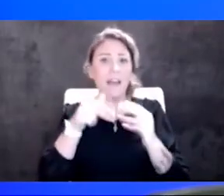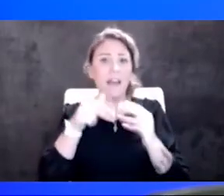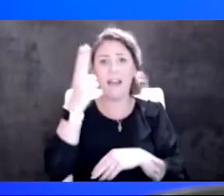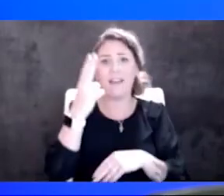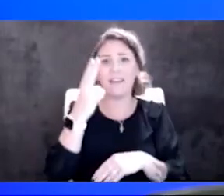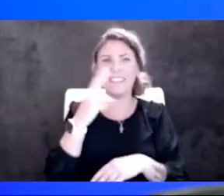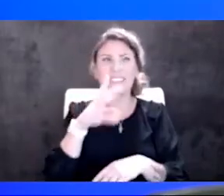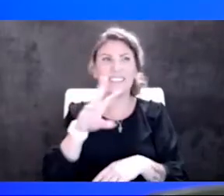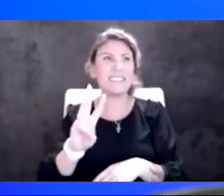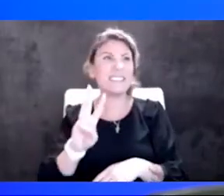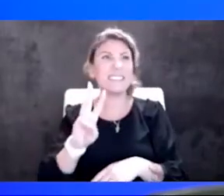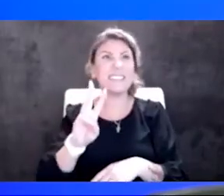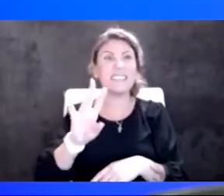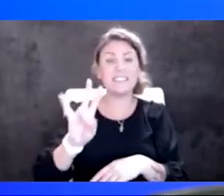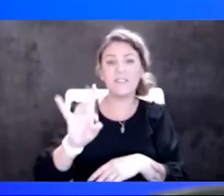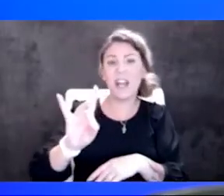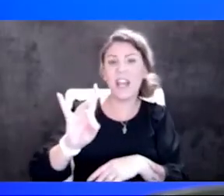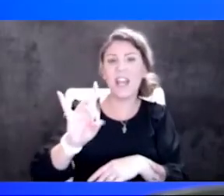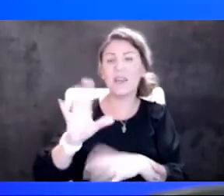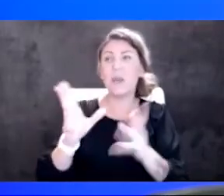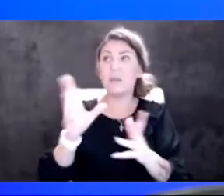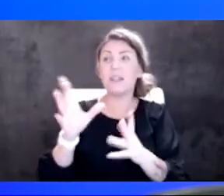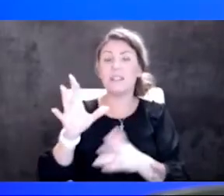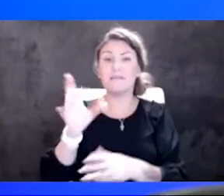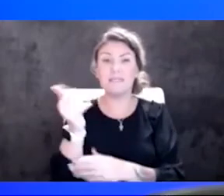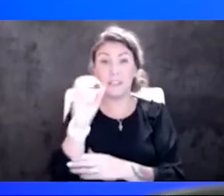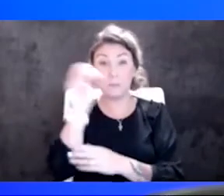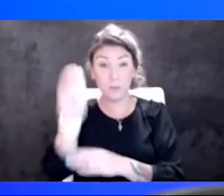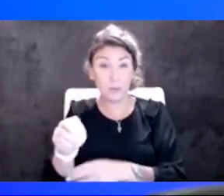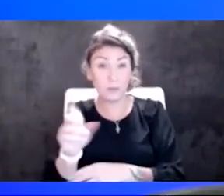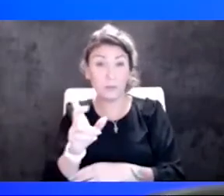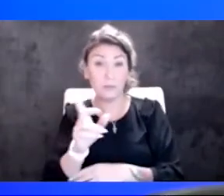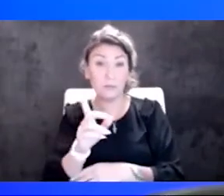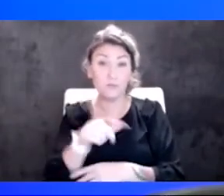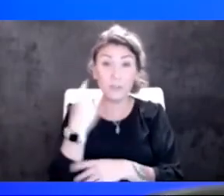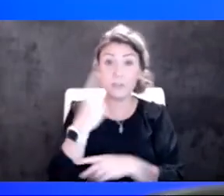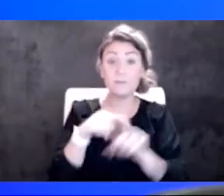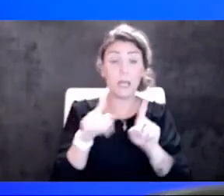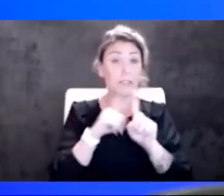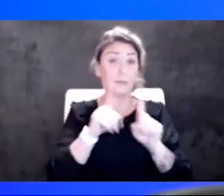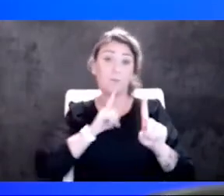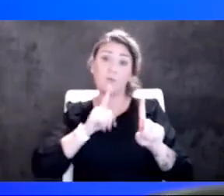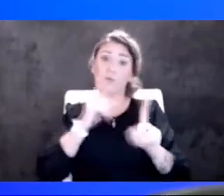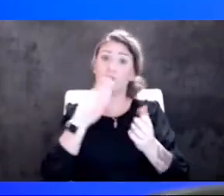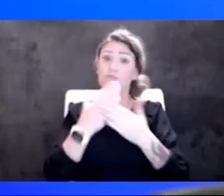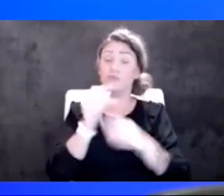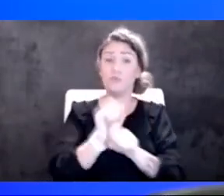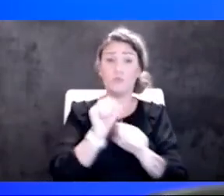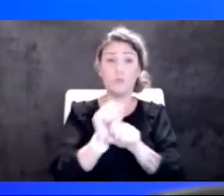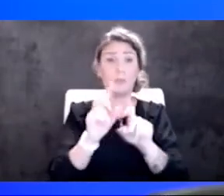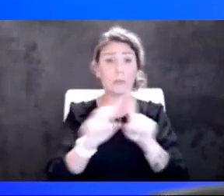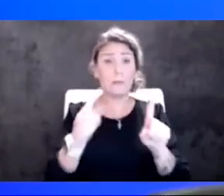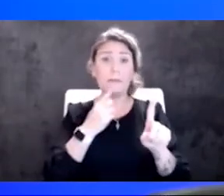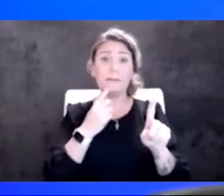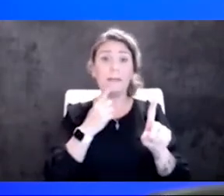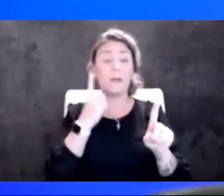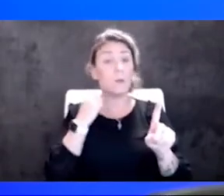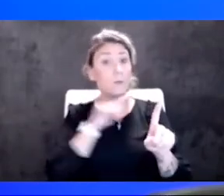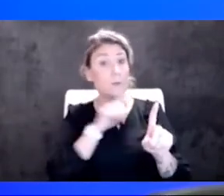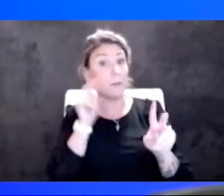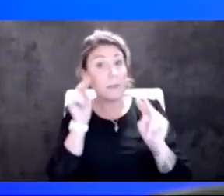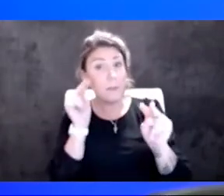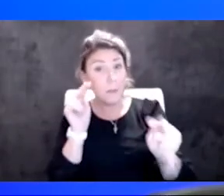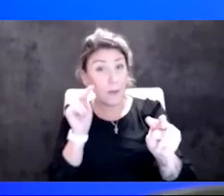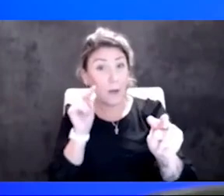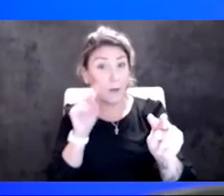10 plus percent hospitalization risk. So they're, they're doing a really good job, but I will say, you know, we are keeping our eyes really close on Omicron